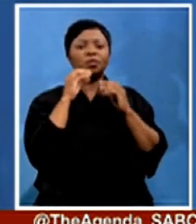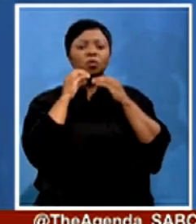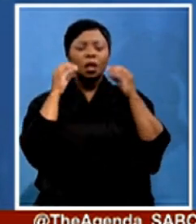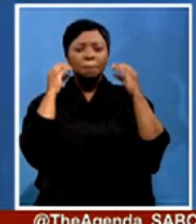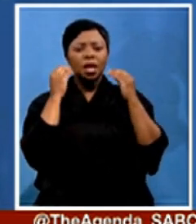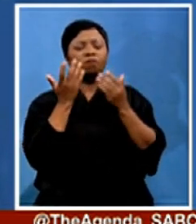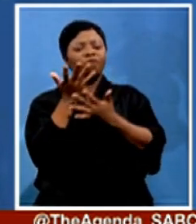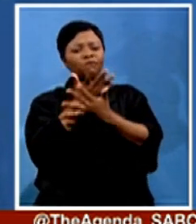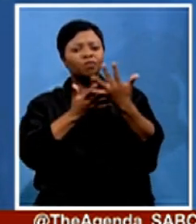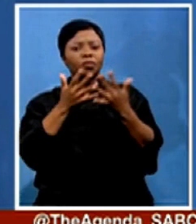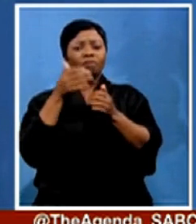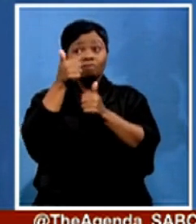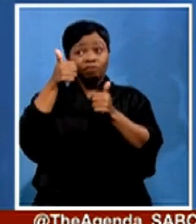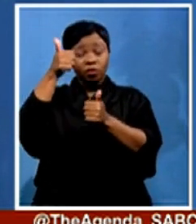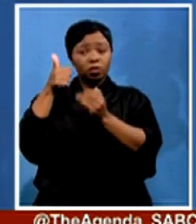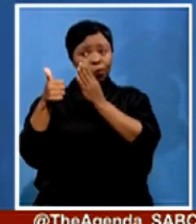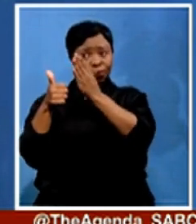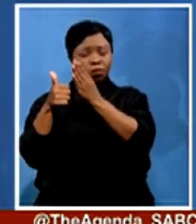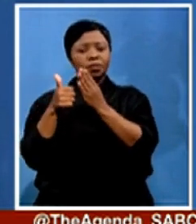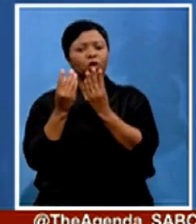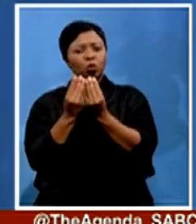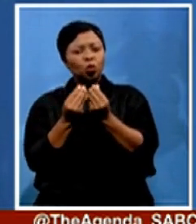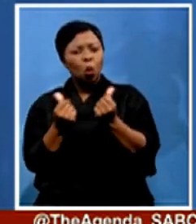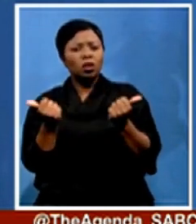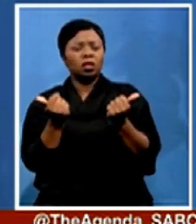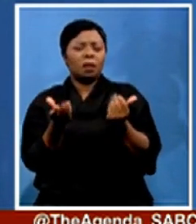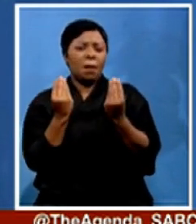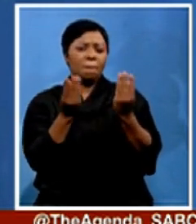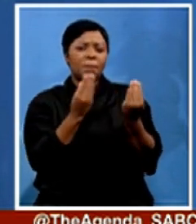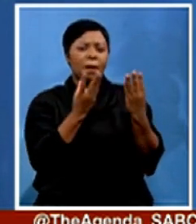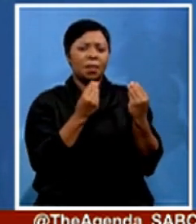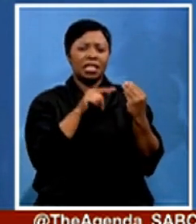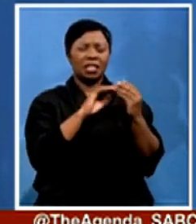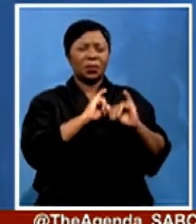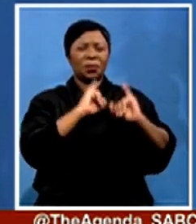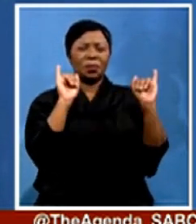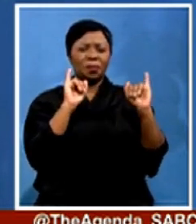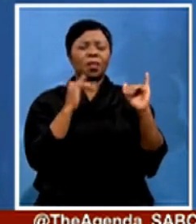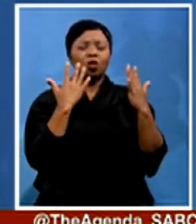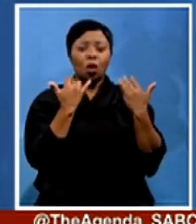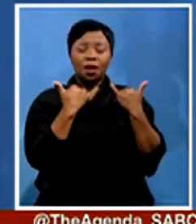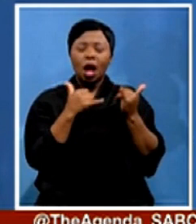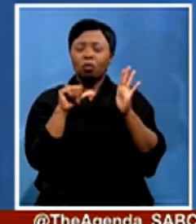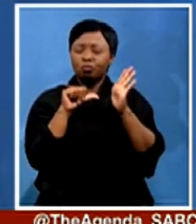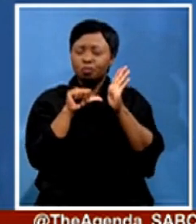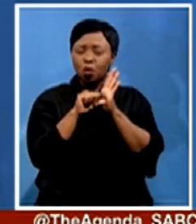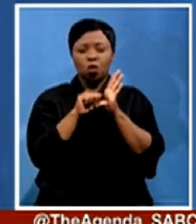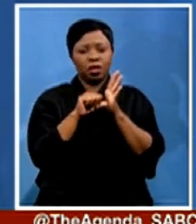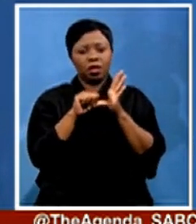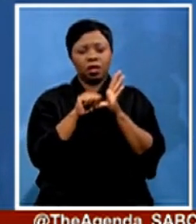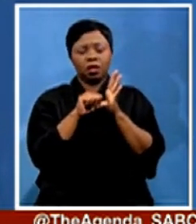find solutions to this stage. So it is critical that all member states in Africa,